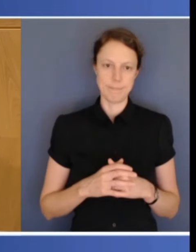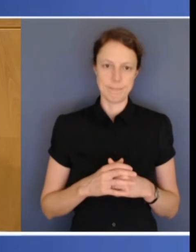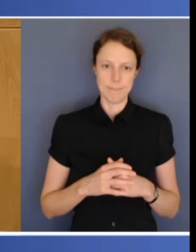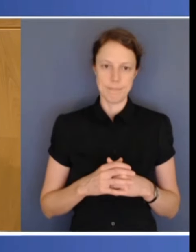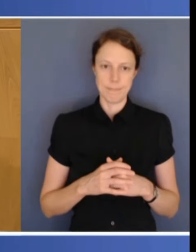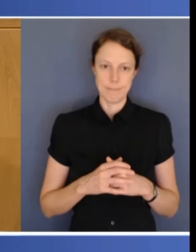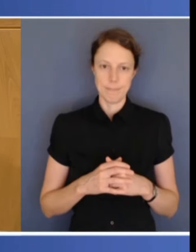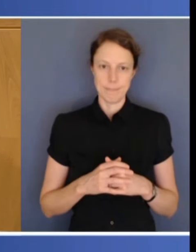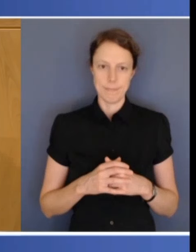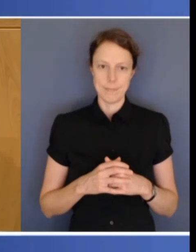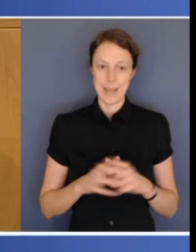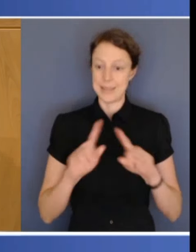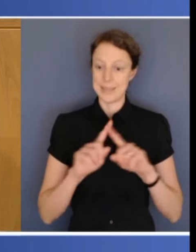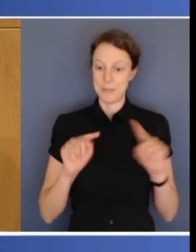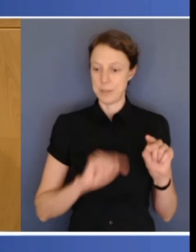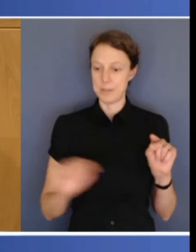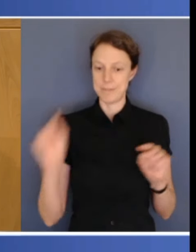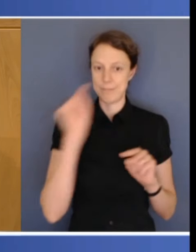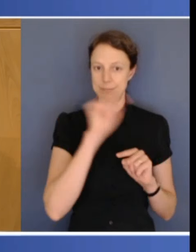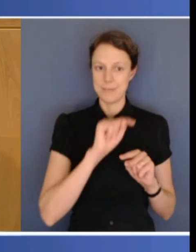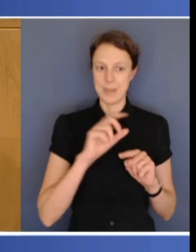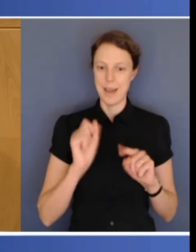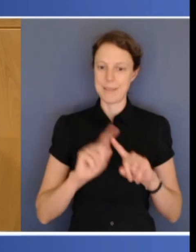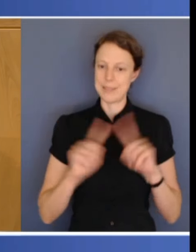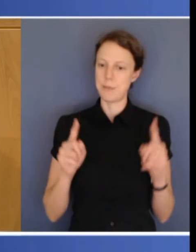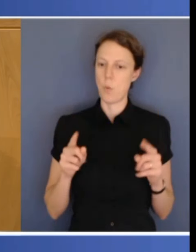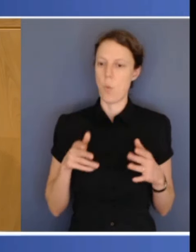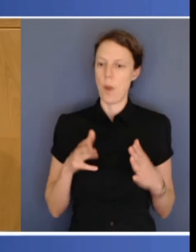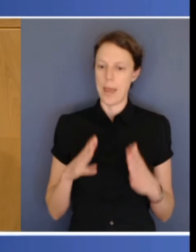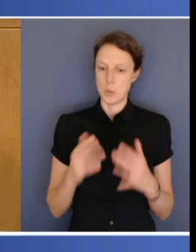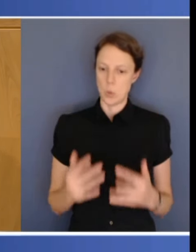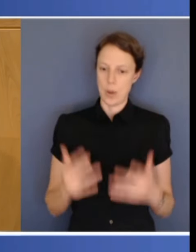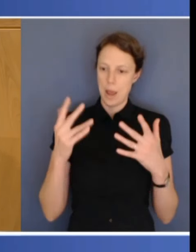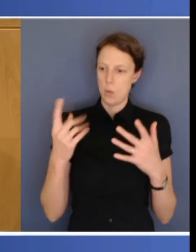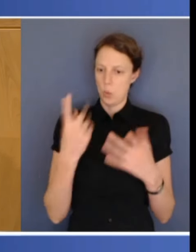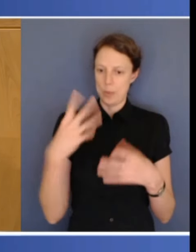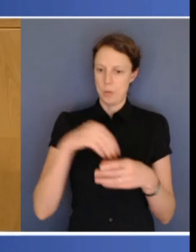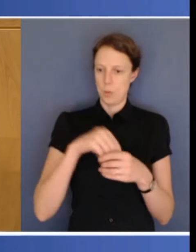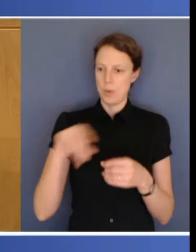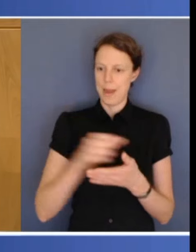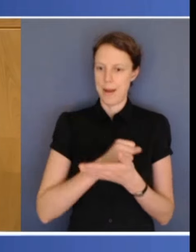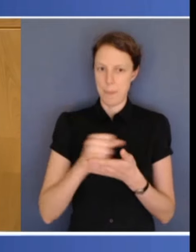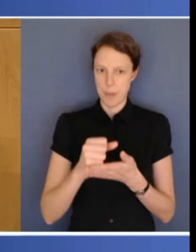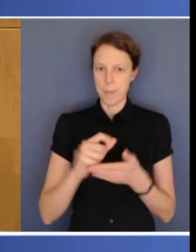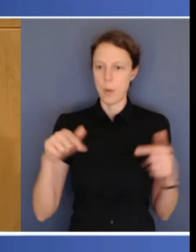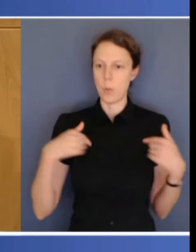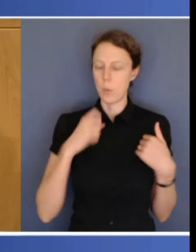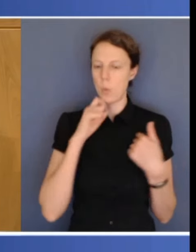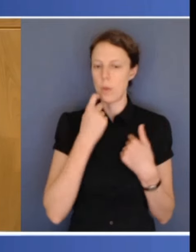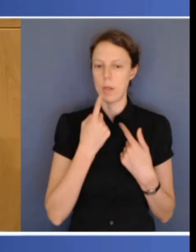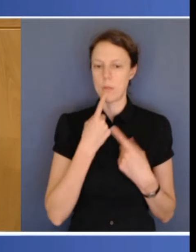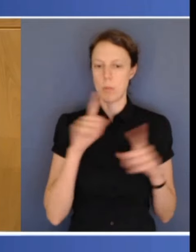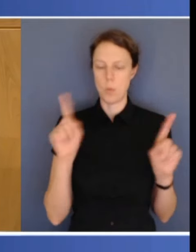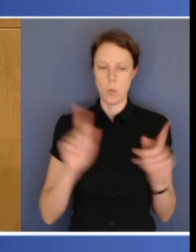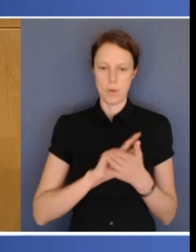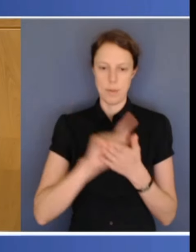you know, what's in and what's out is counted in very different ways, but we'll be reporting in due course on the numbers. here. Premier, you said that...